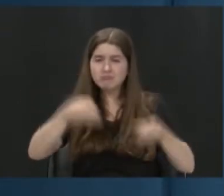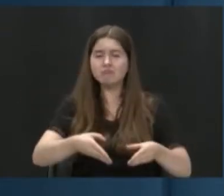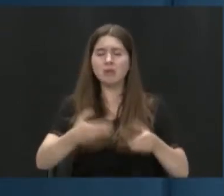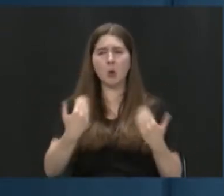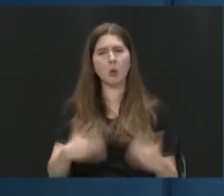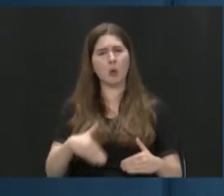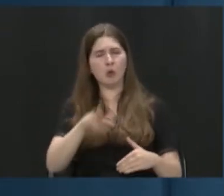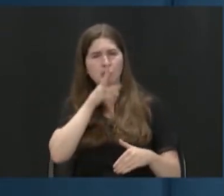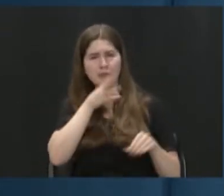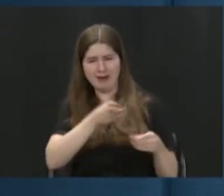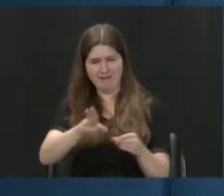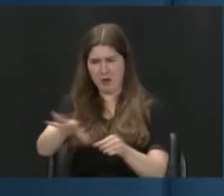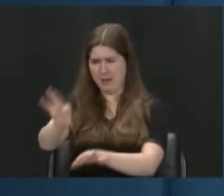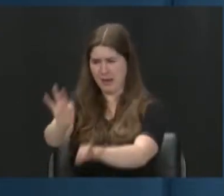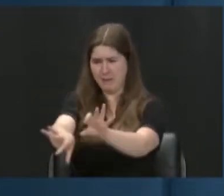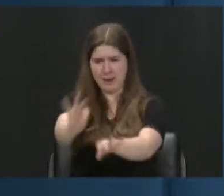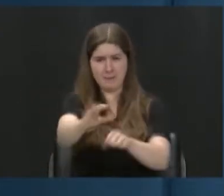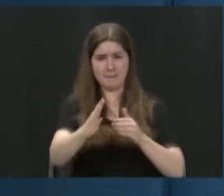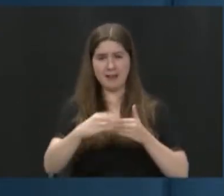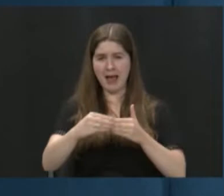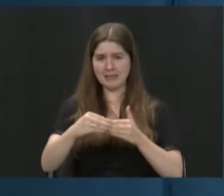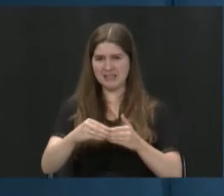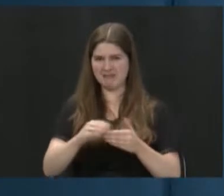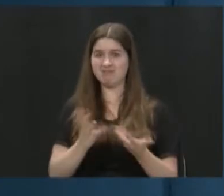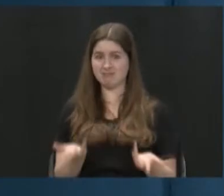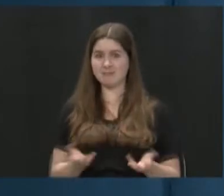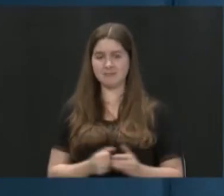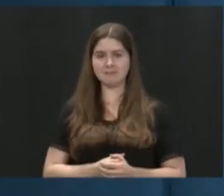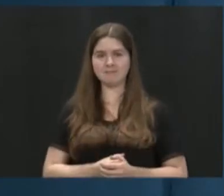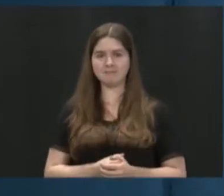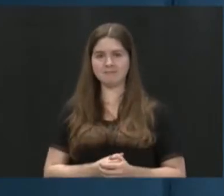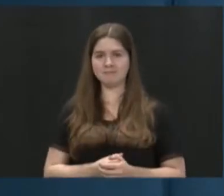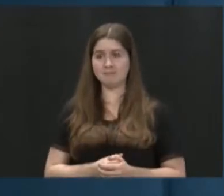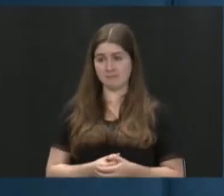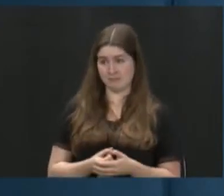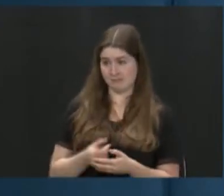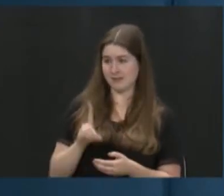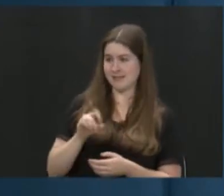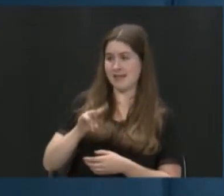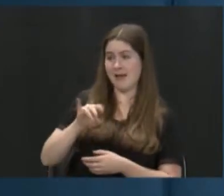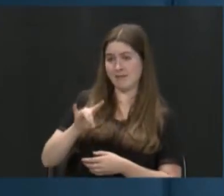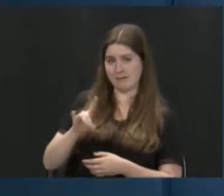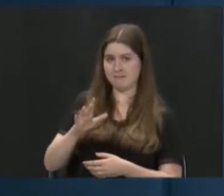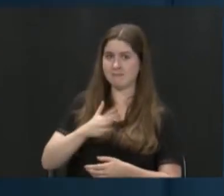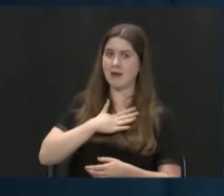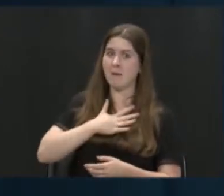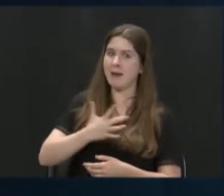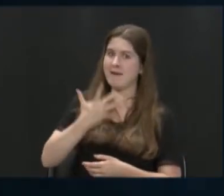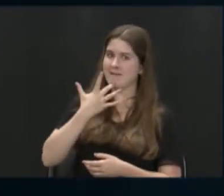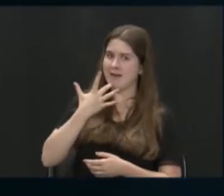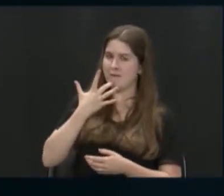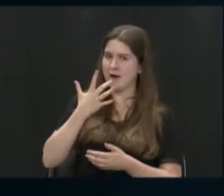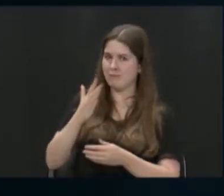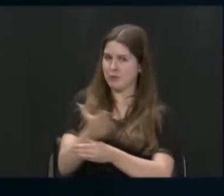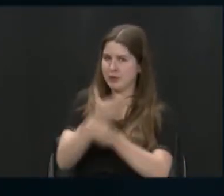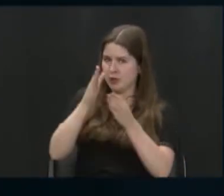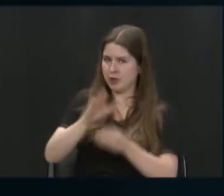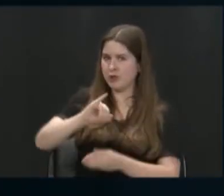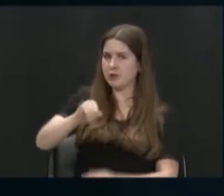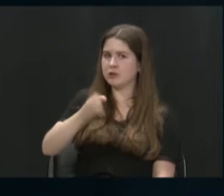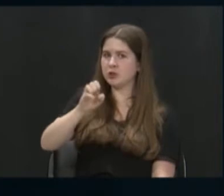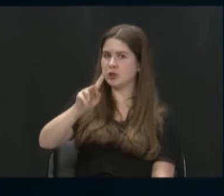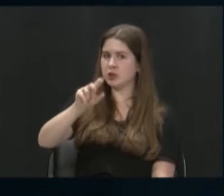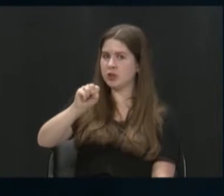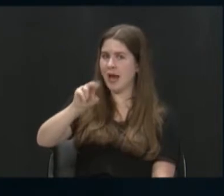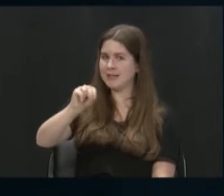along our riverbanks. Well, and in fact, if I listen to my favorite singer-songwriter, Jackson Brown, the ocean